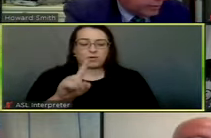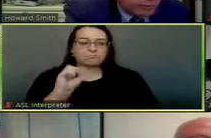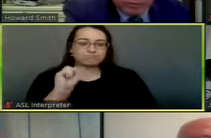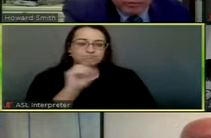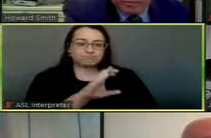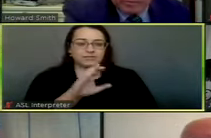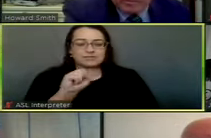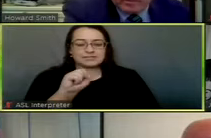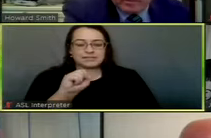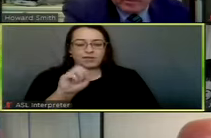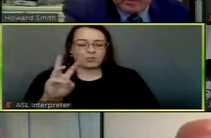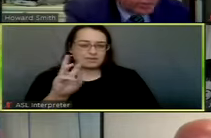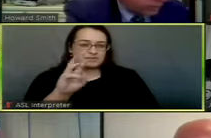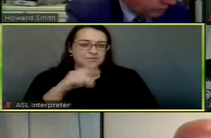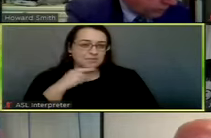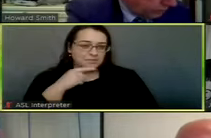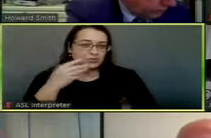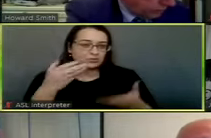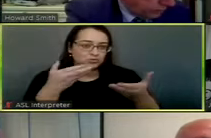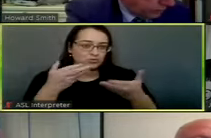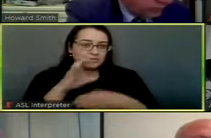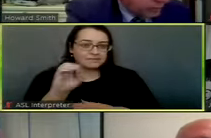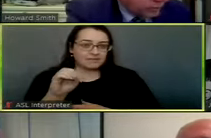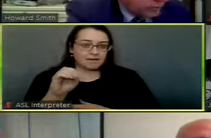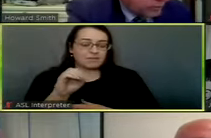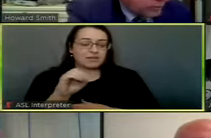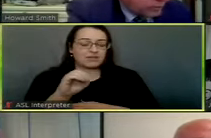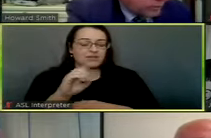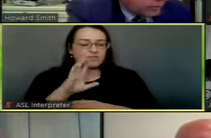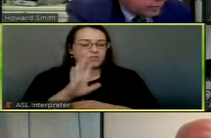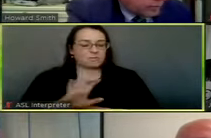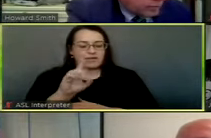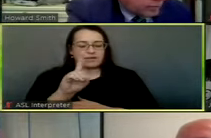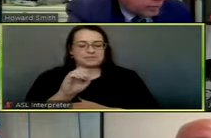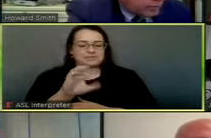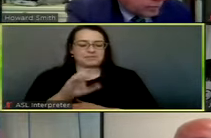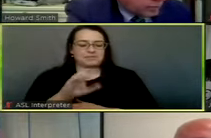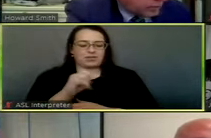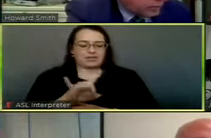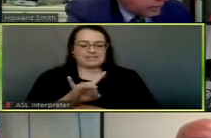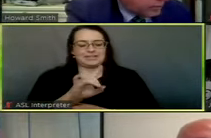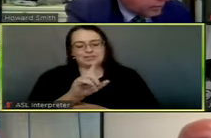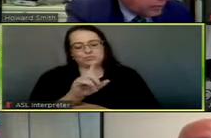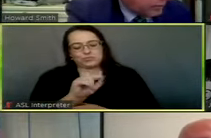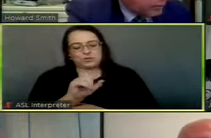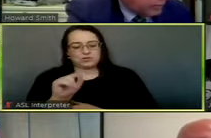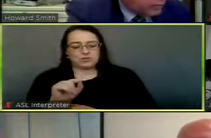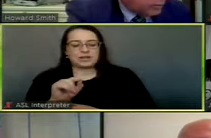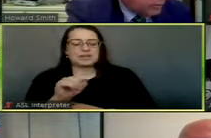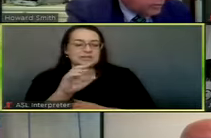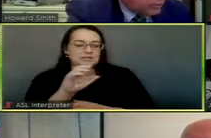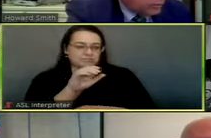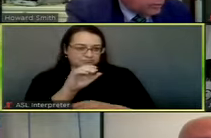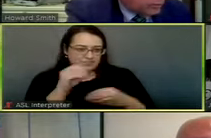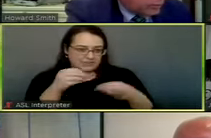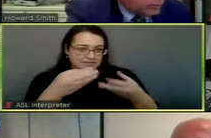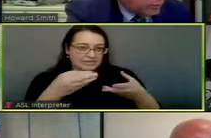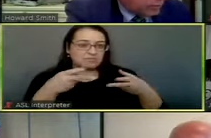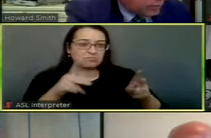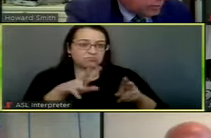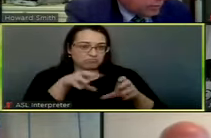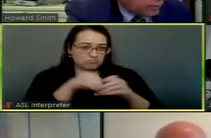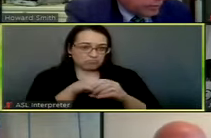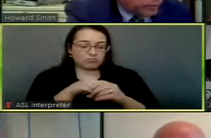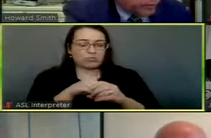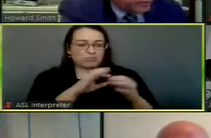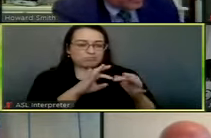Southwestern Public Service Company on or about December 18, 2020, authorizing participation in